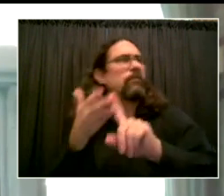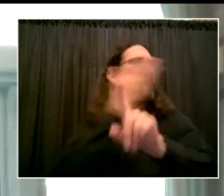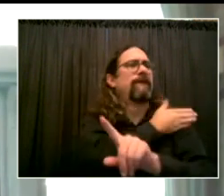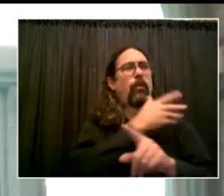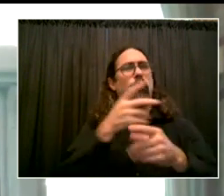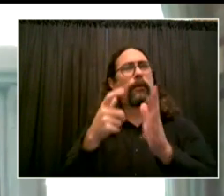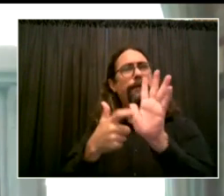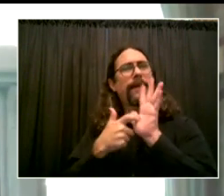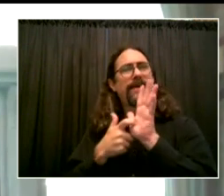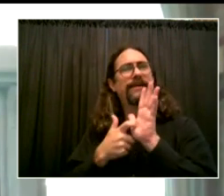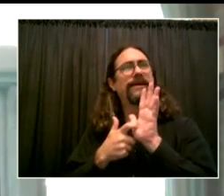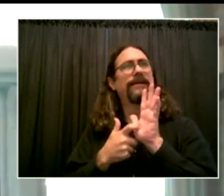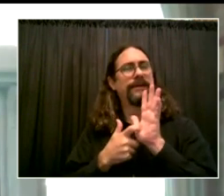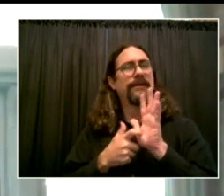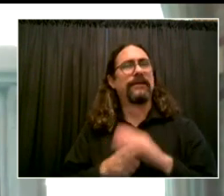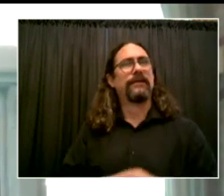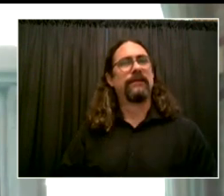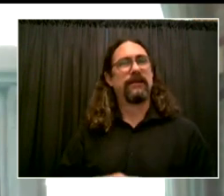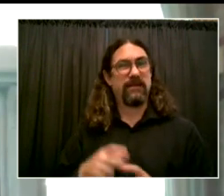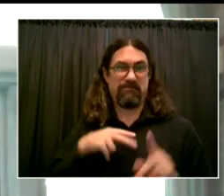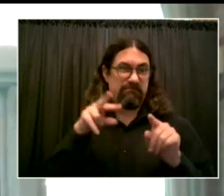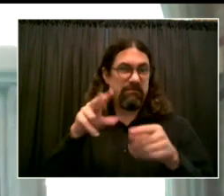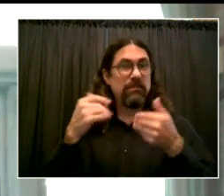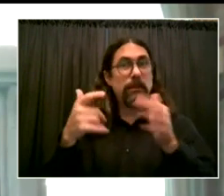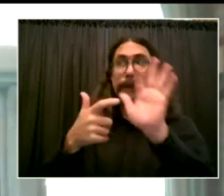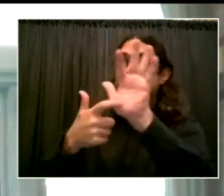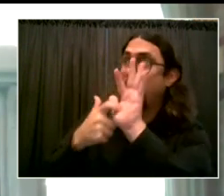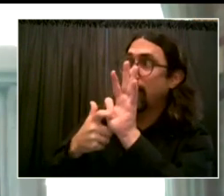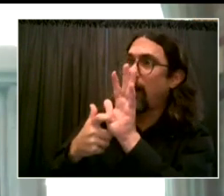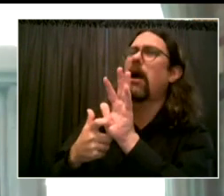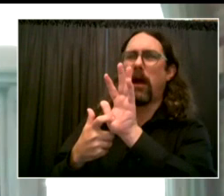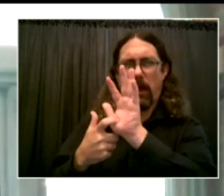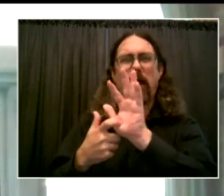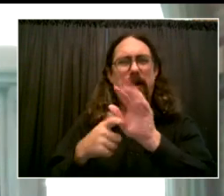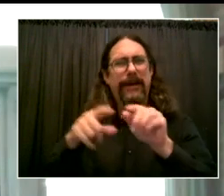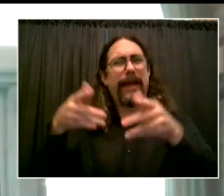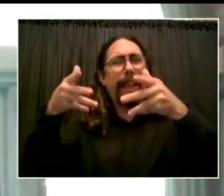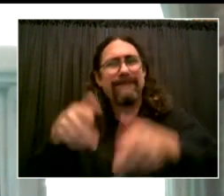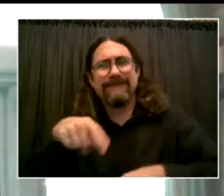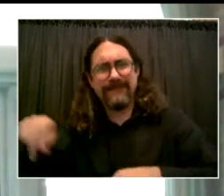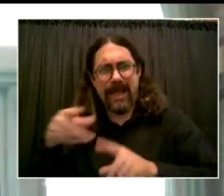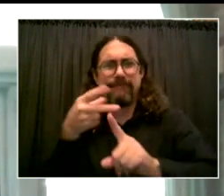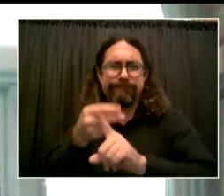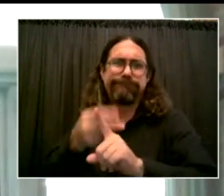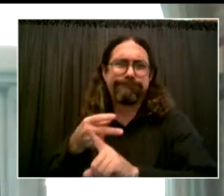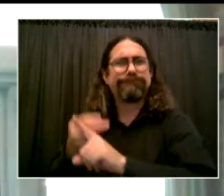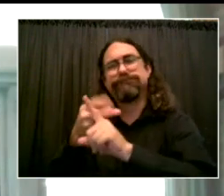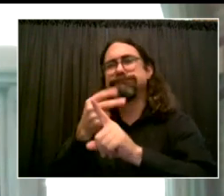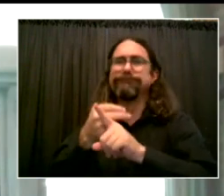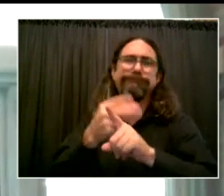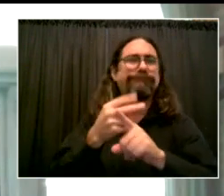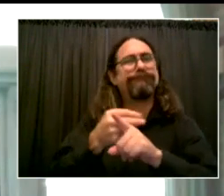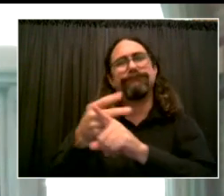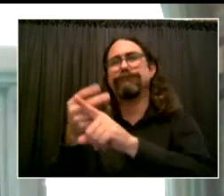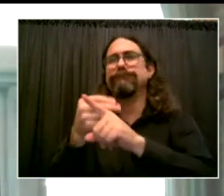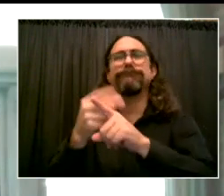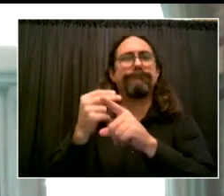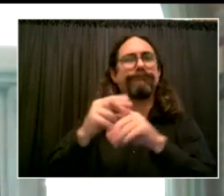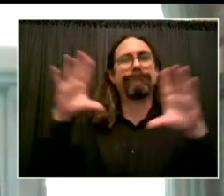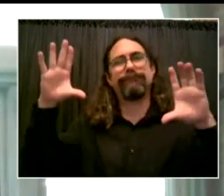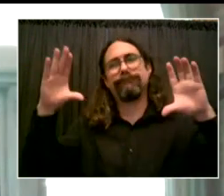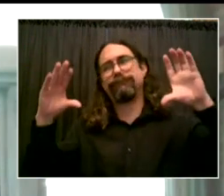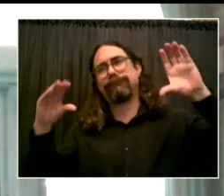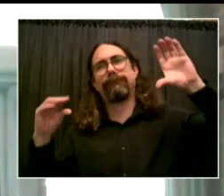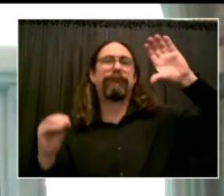excited about, we built a really strong subpool throughout the pandemic that supported us through that, and they're getting vaccinated as well. And so we are